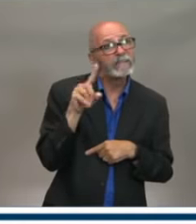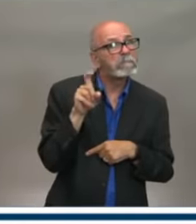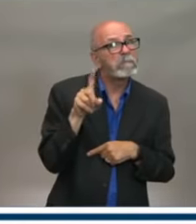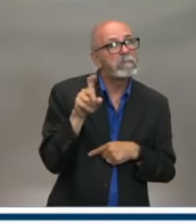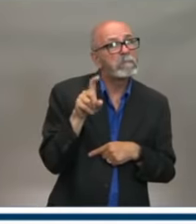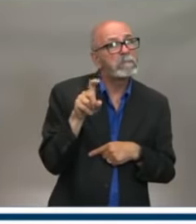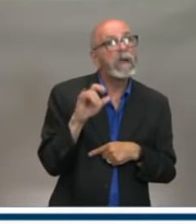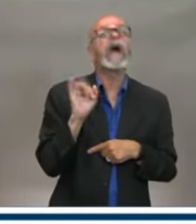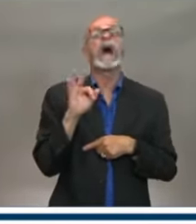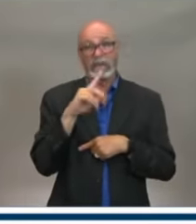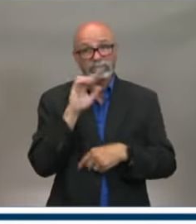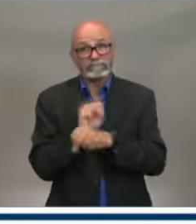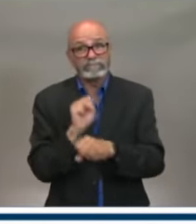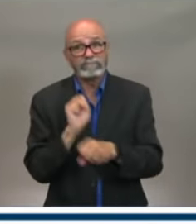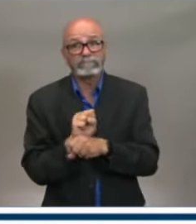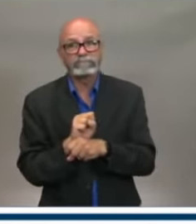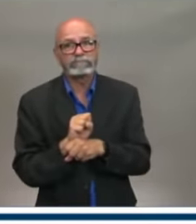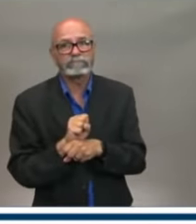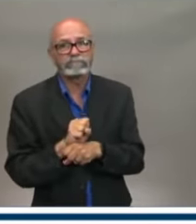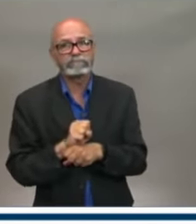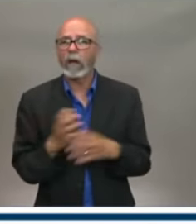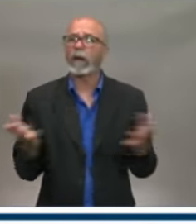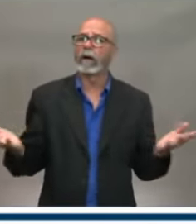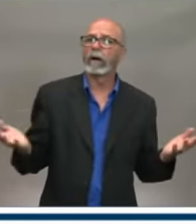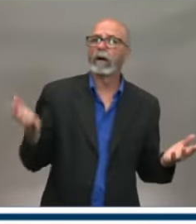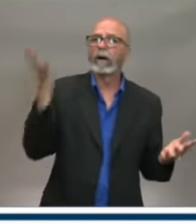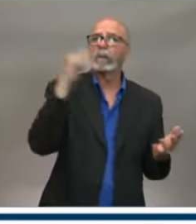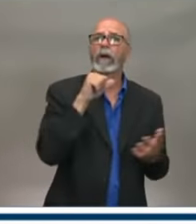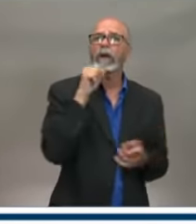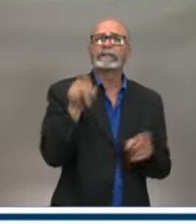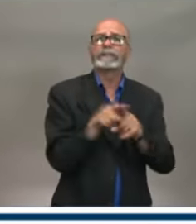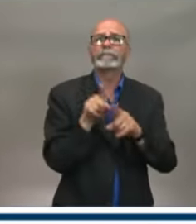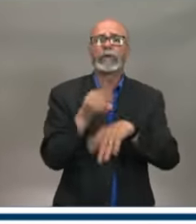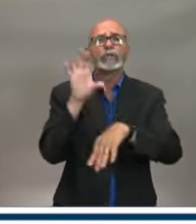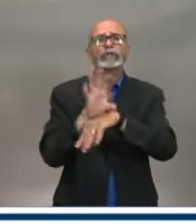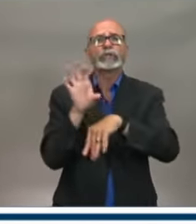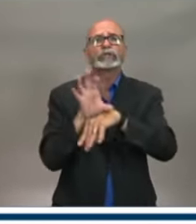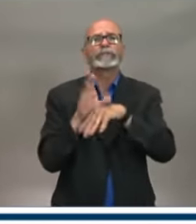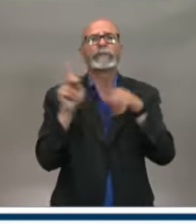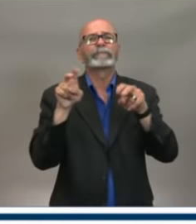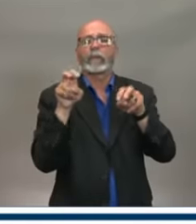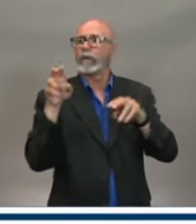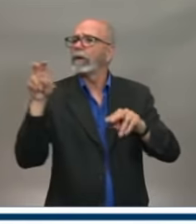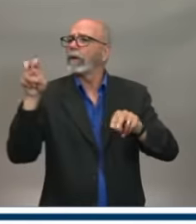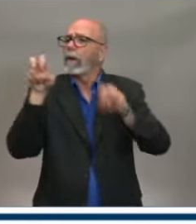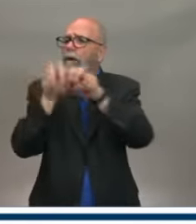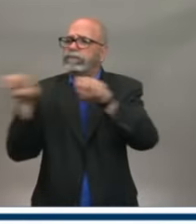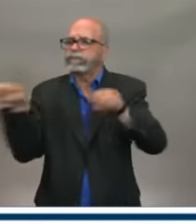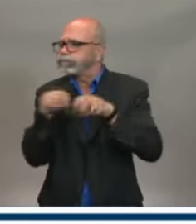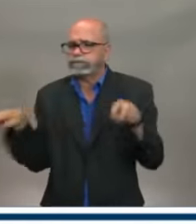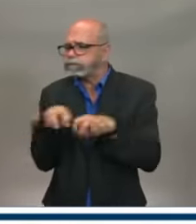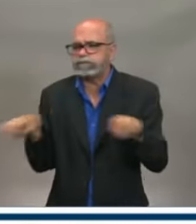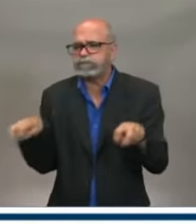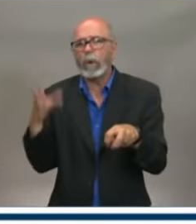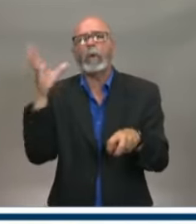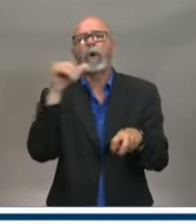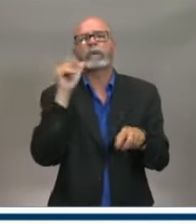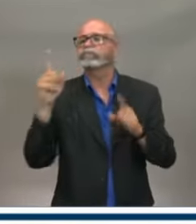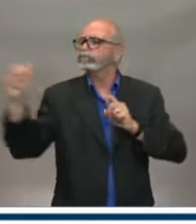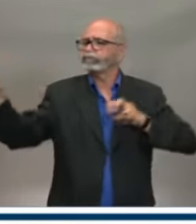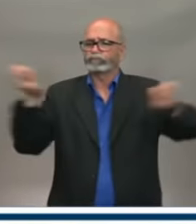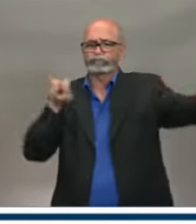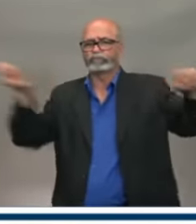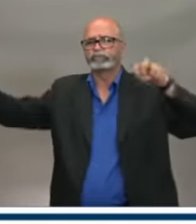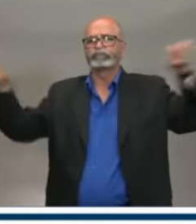not also apply to, say, a 100-seat church allowing 50 worshipers? So, again, I come back to that. We have to